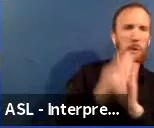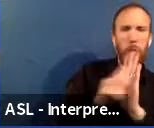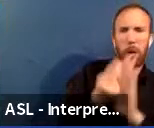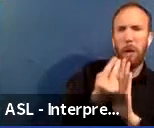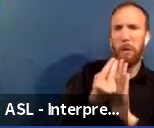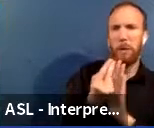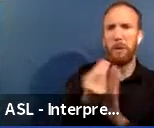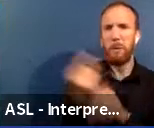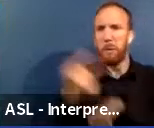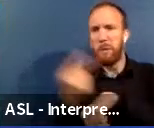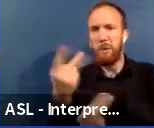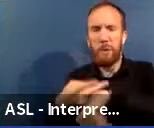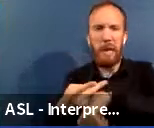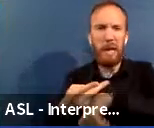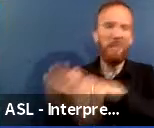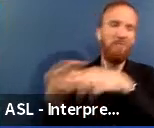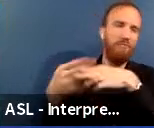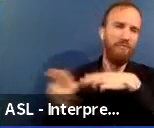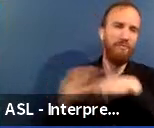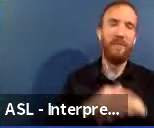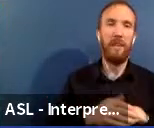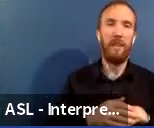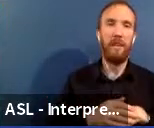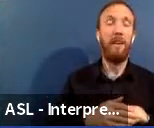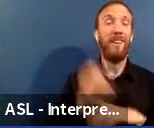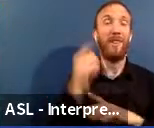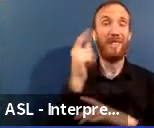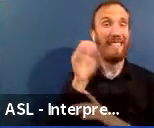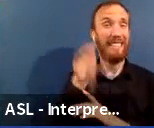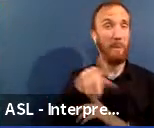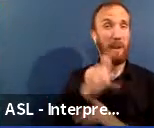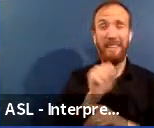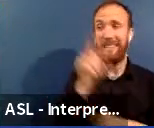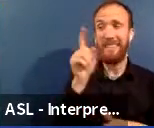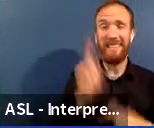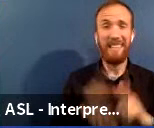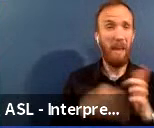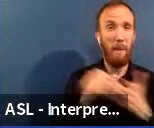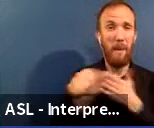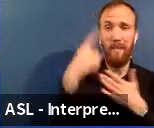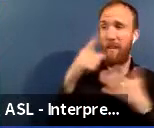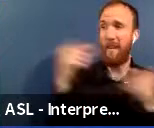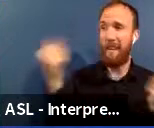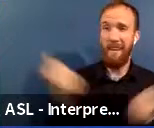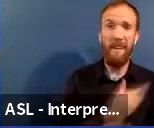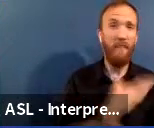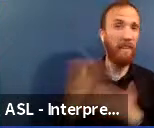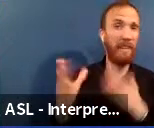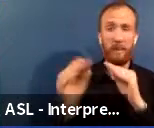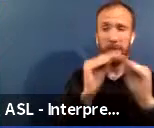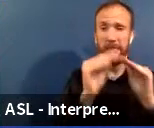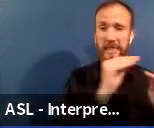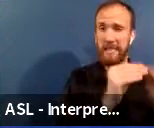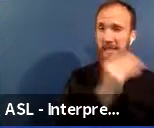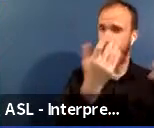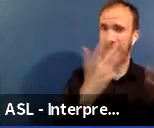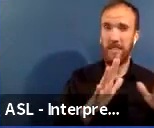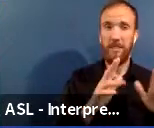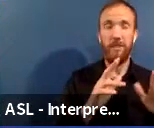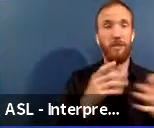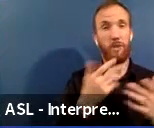to fund all deferred maintenance needs and repairs to the capital program, CPS buildings are still maintained through the facility team.